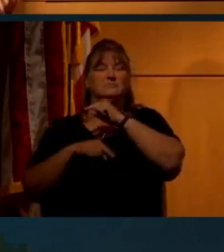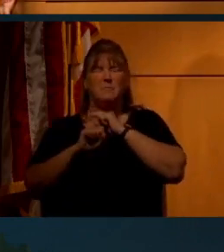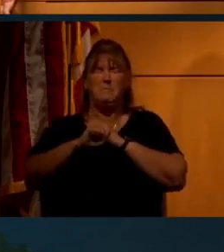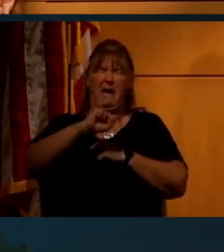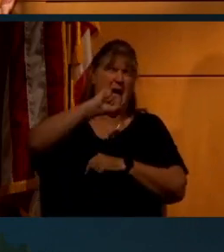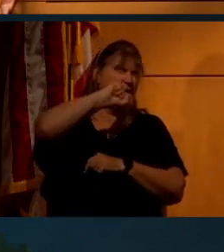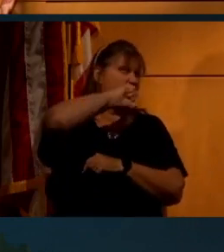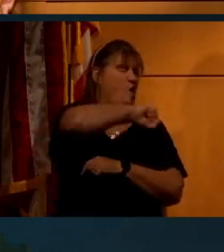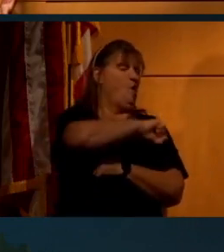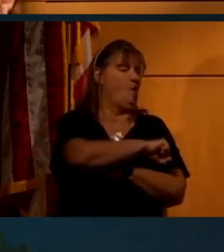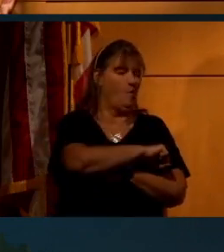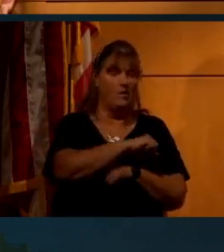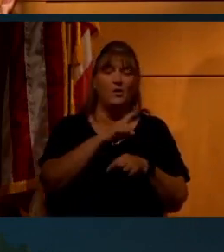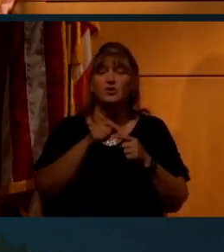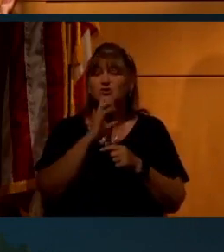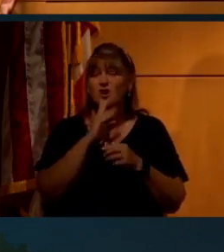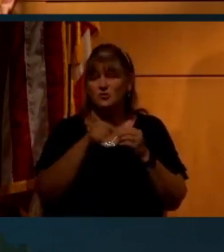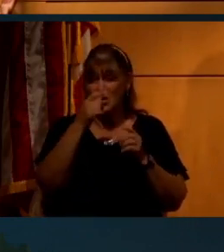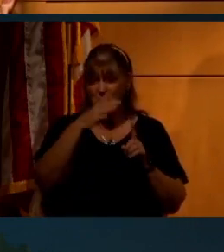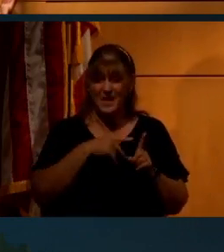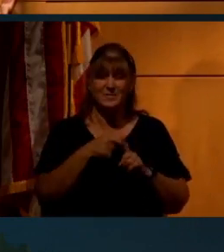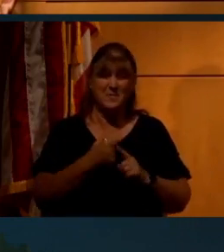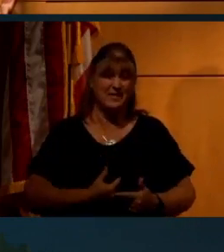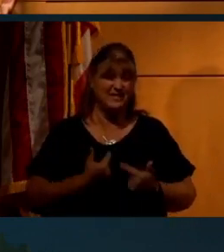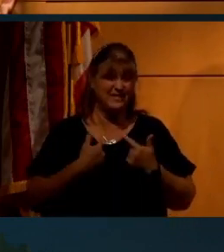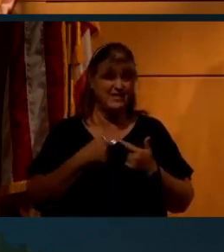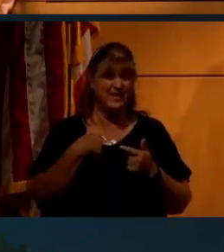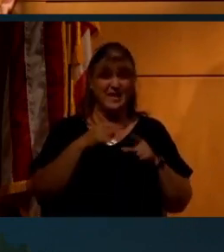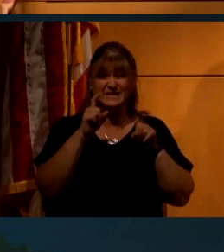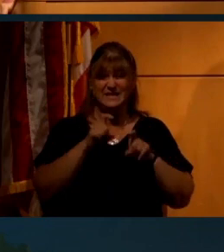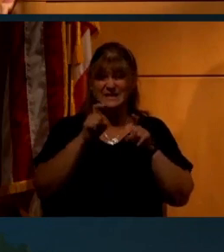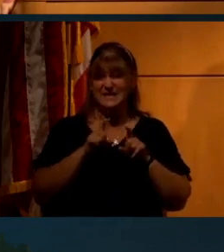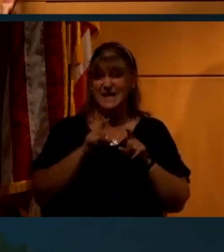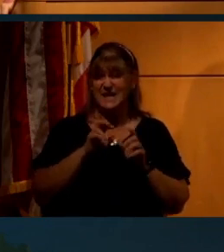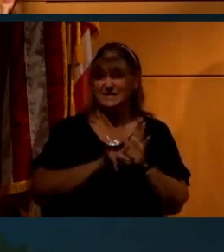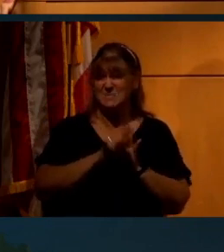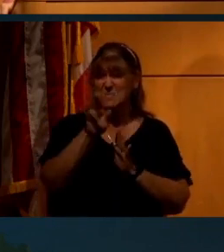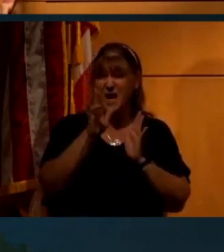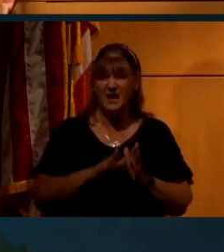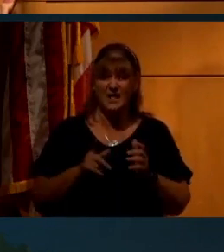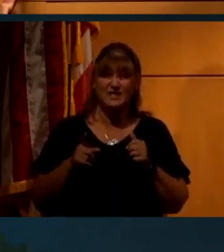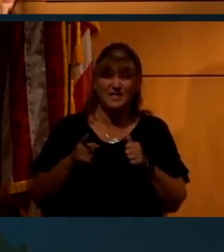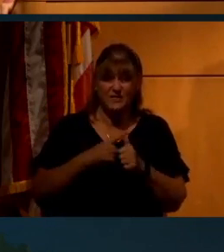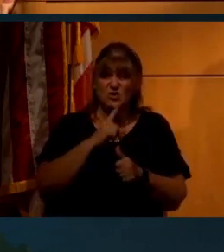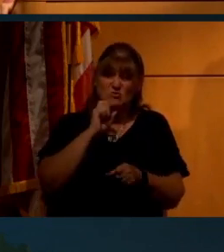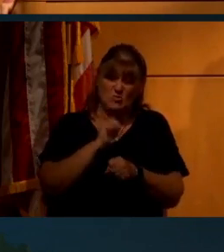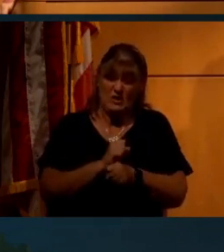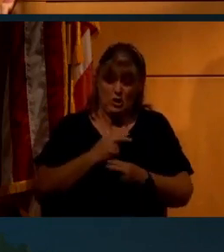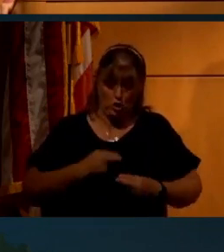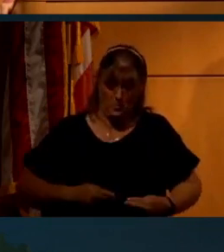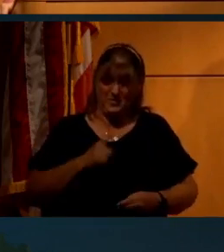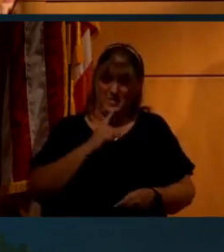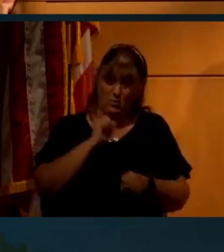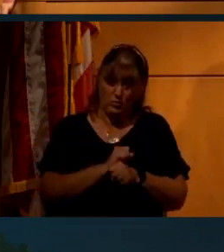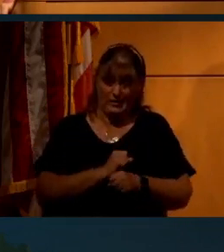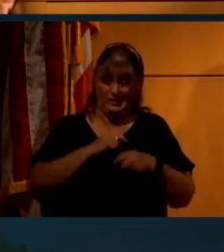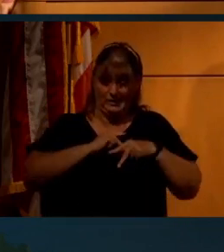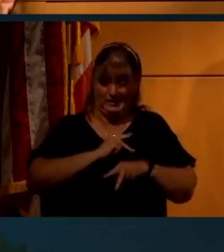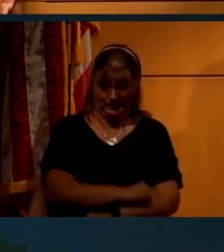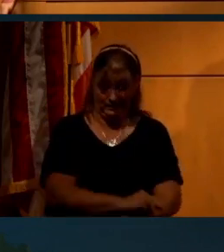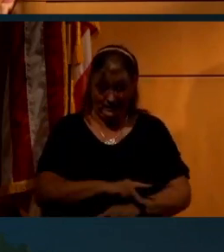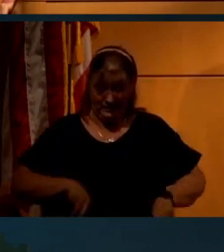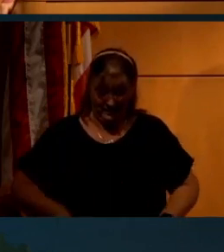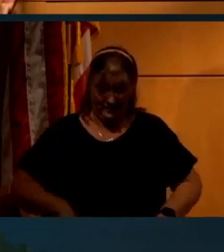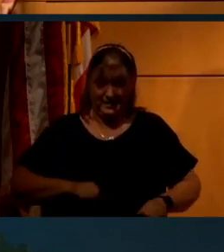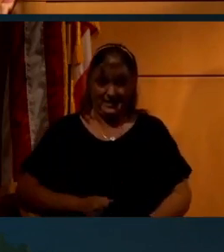Yeah, when you talk to a guy who made his living as a test pilot and was one of the first two human beings to actually strap themselves into